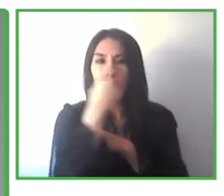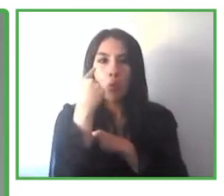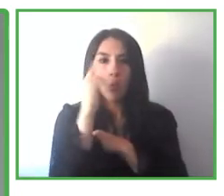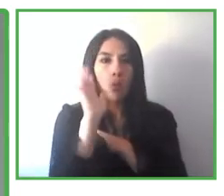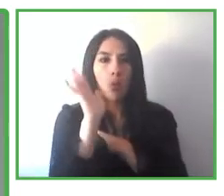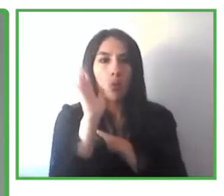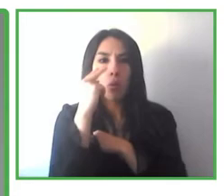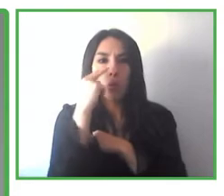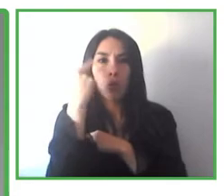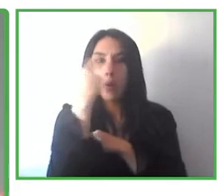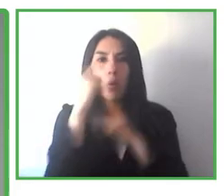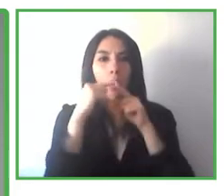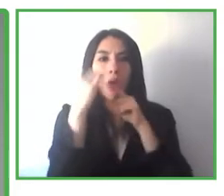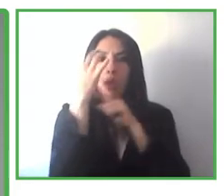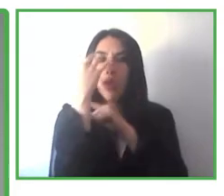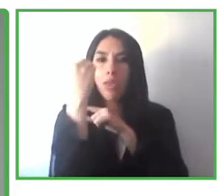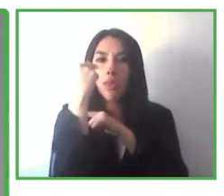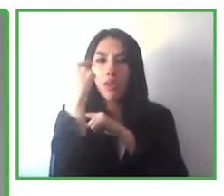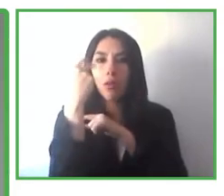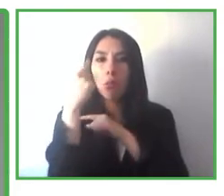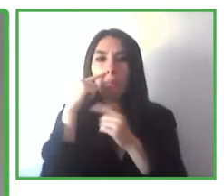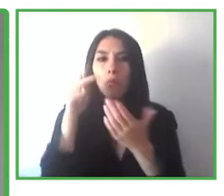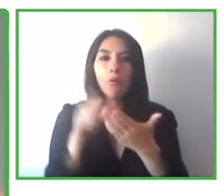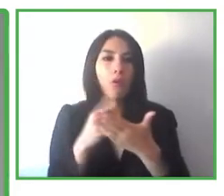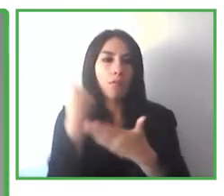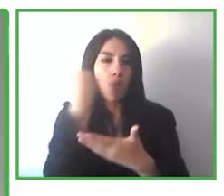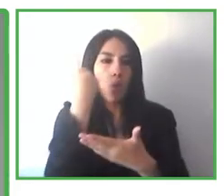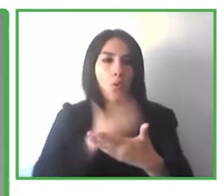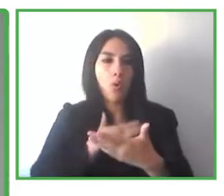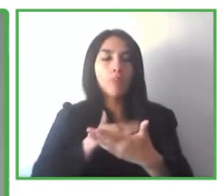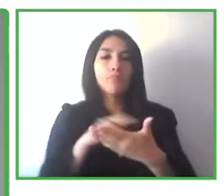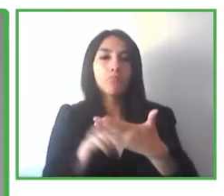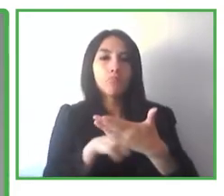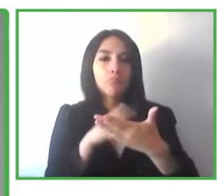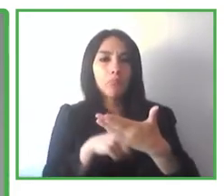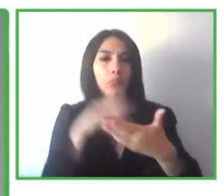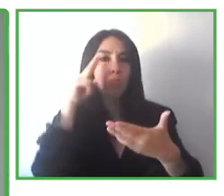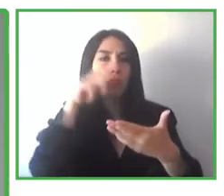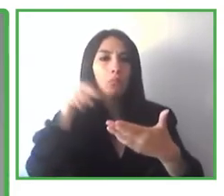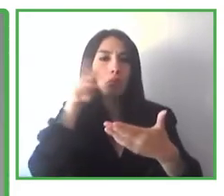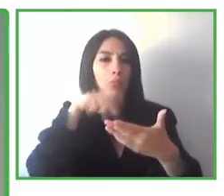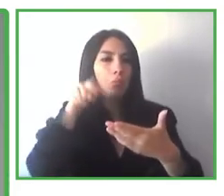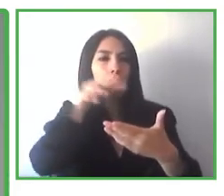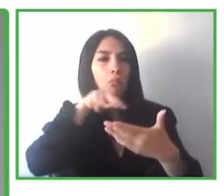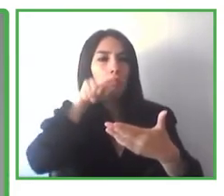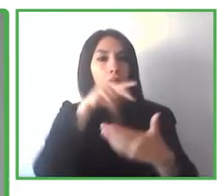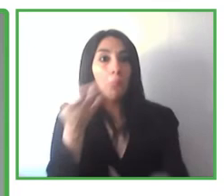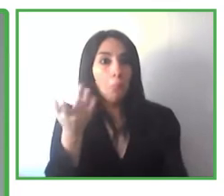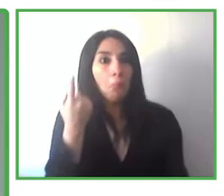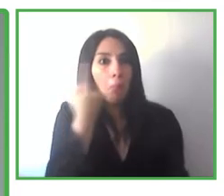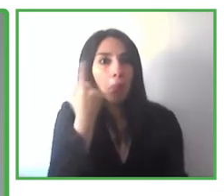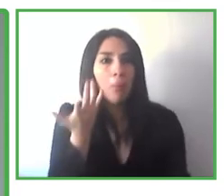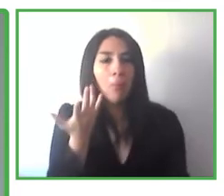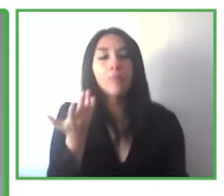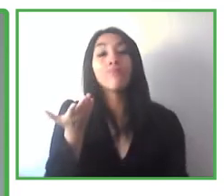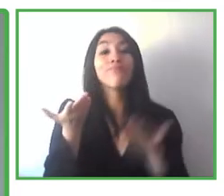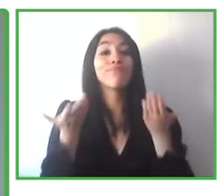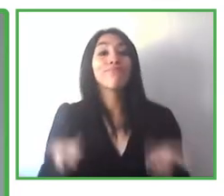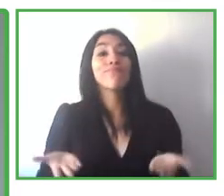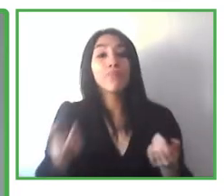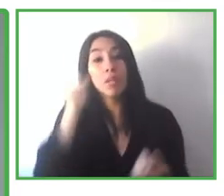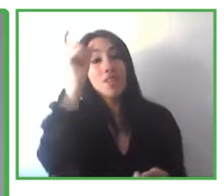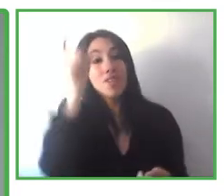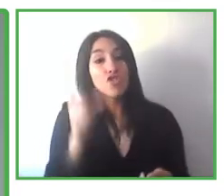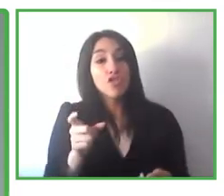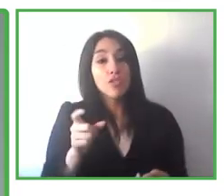these technologies, it would be possible for all people, even people with certain functional disabilities who